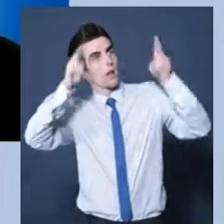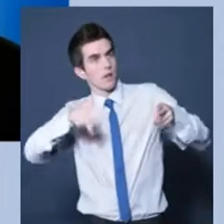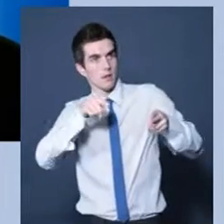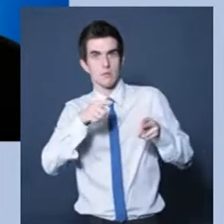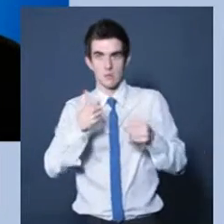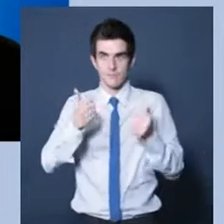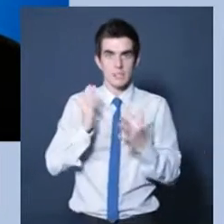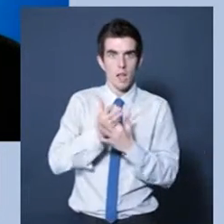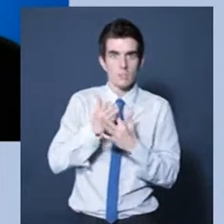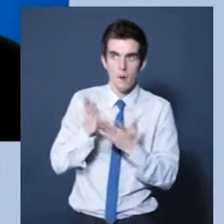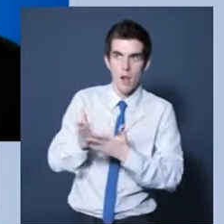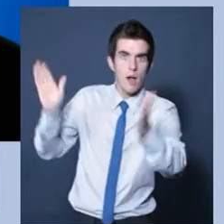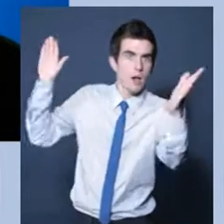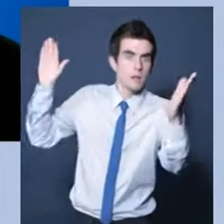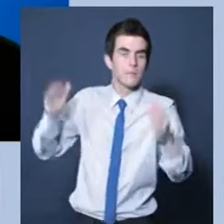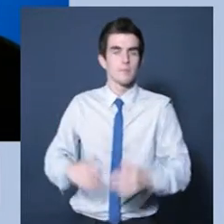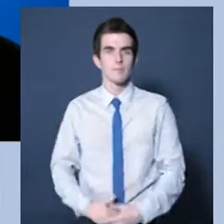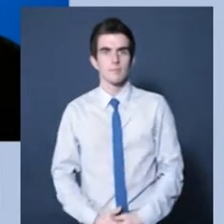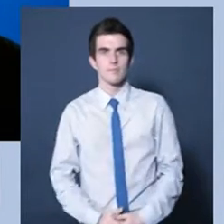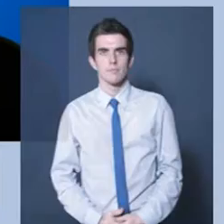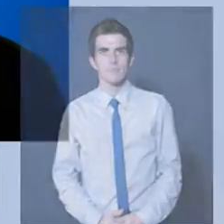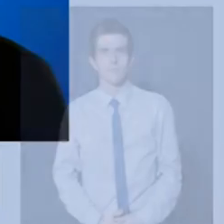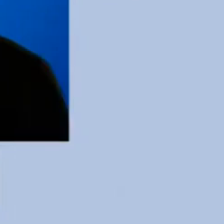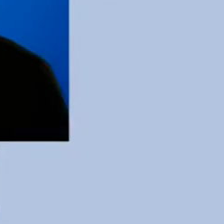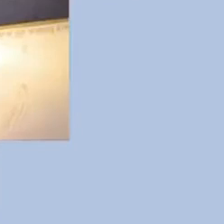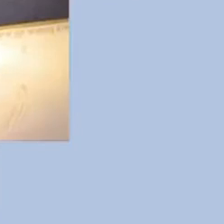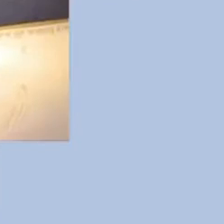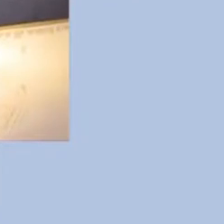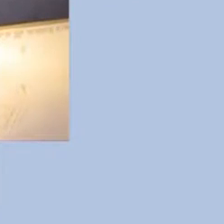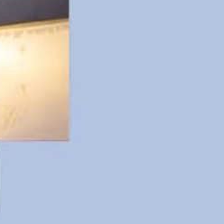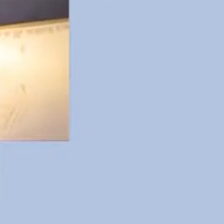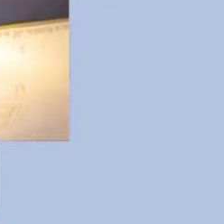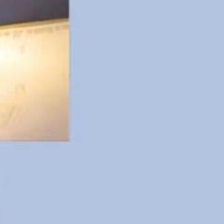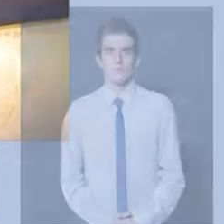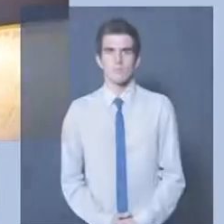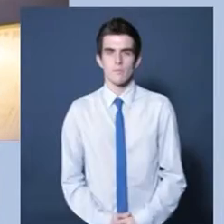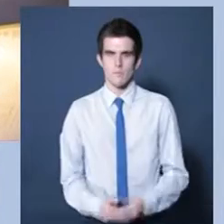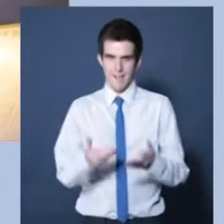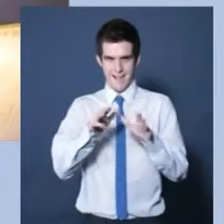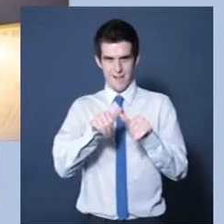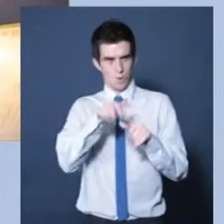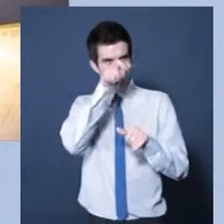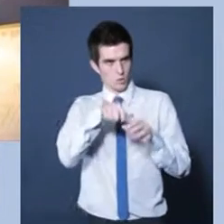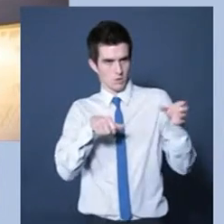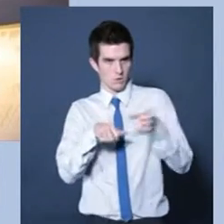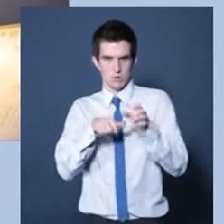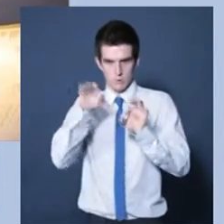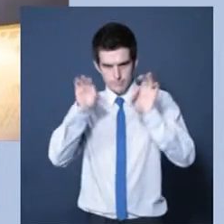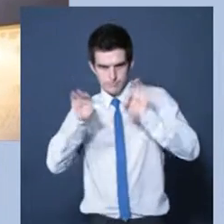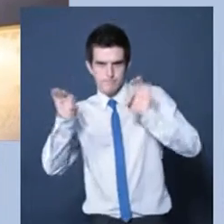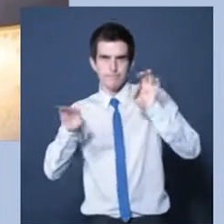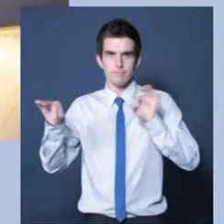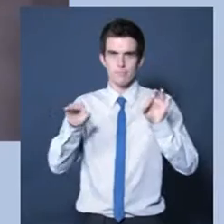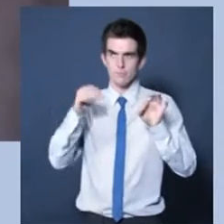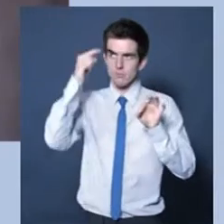designer will have opinions. Any professional will have opinions about what they do. And the end